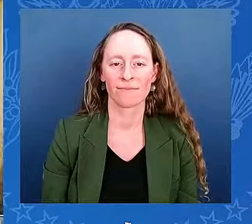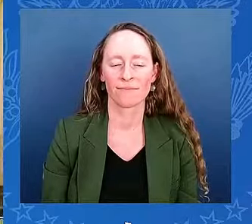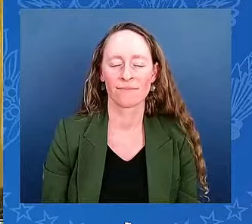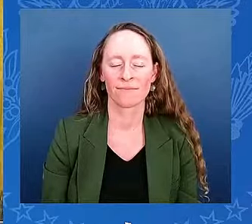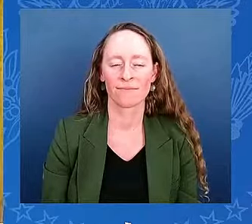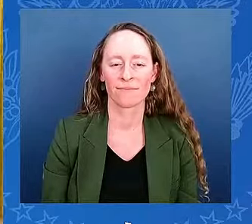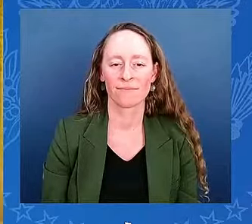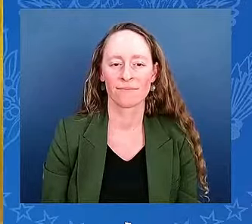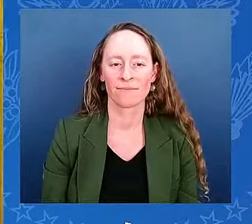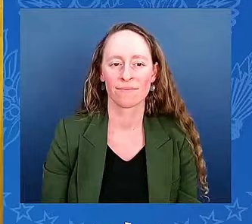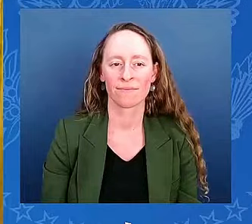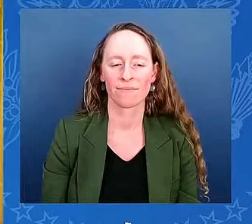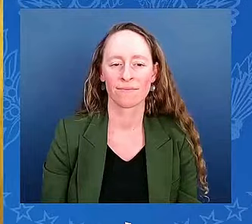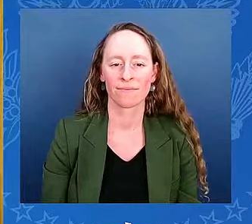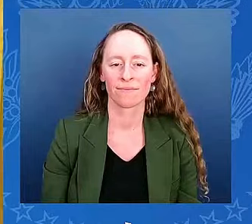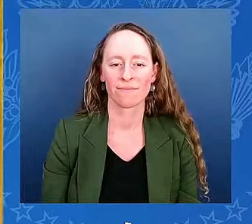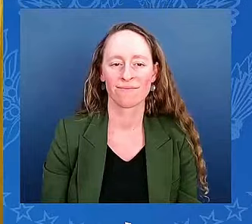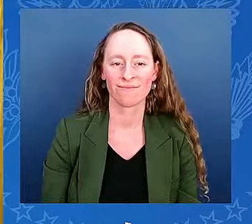Hi everyone!